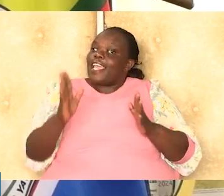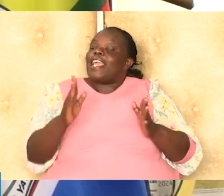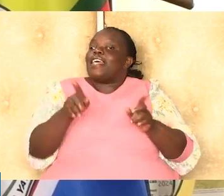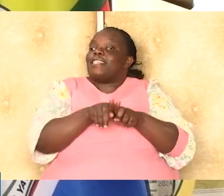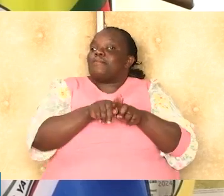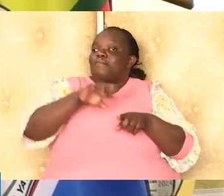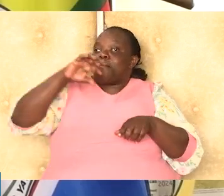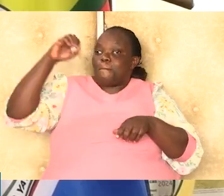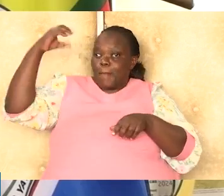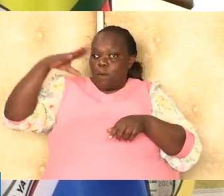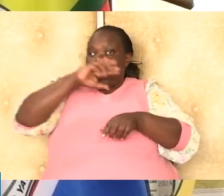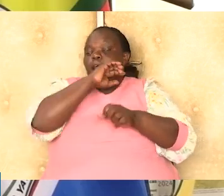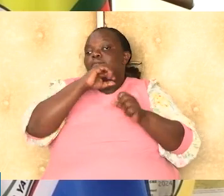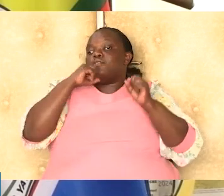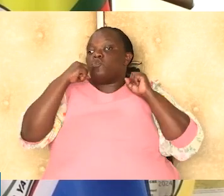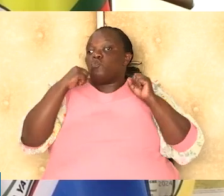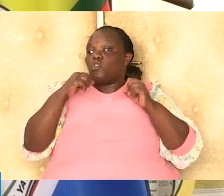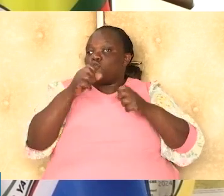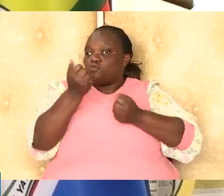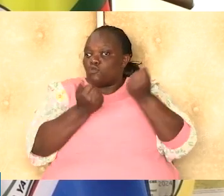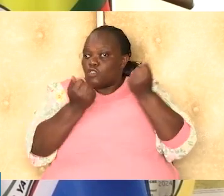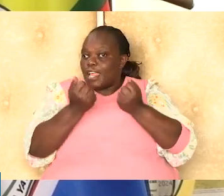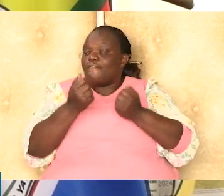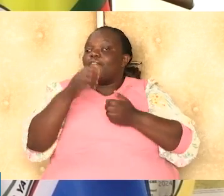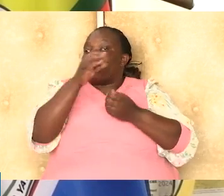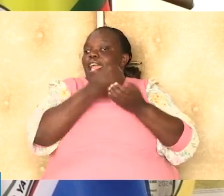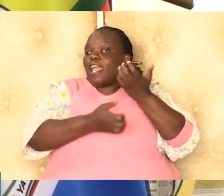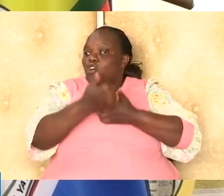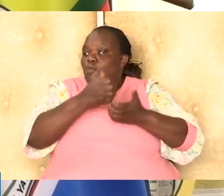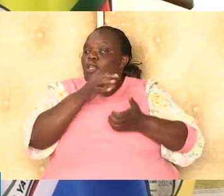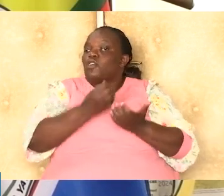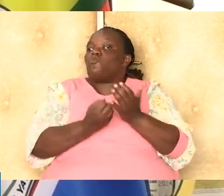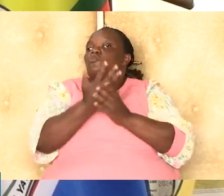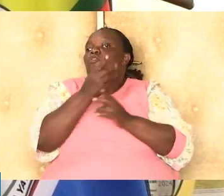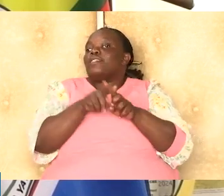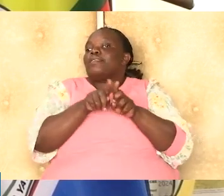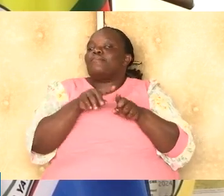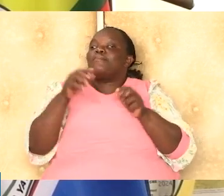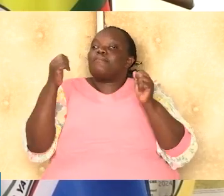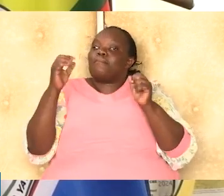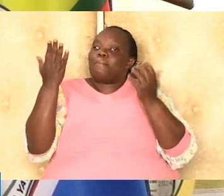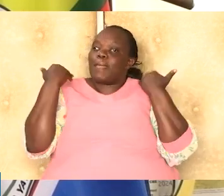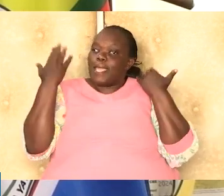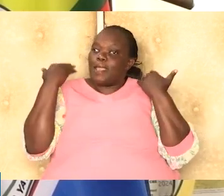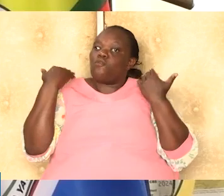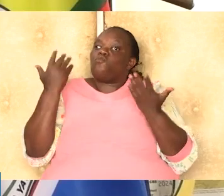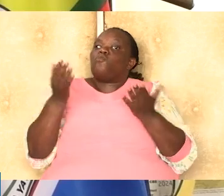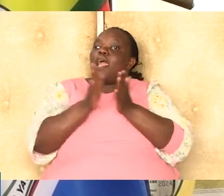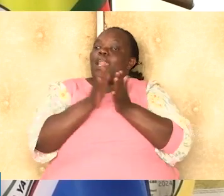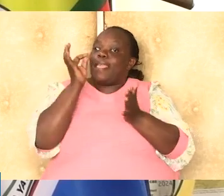geothermal potential in order to drive economic growth and industrialization across towns such as Nanyuki, Meru and Nyeri.